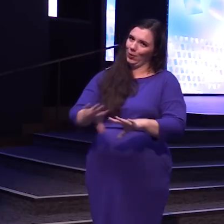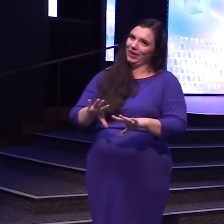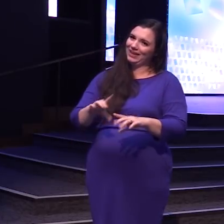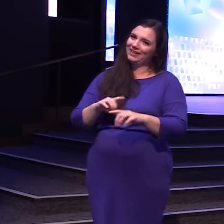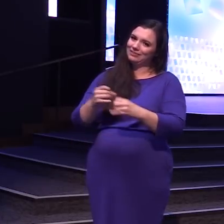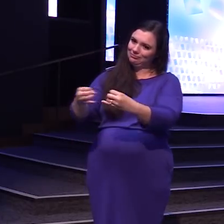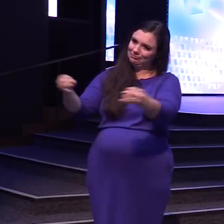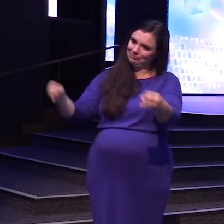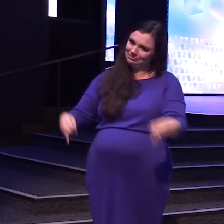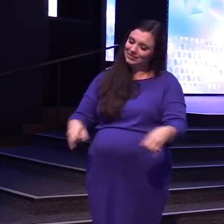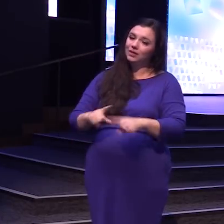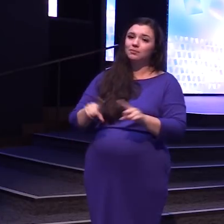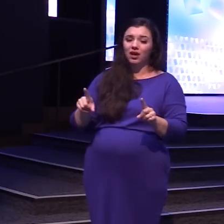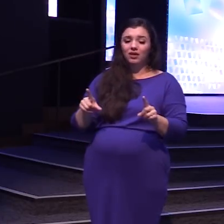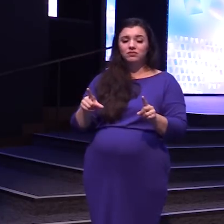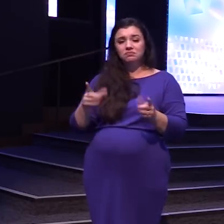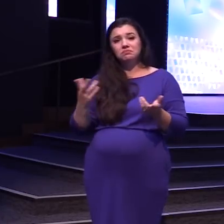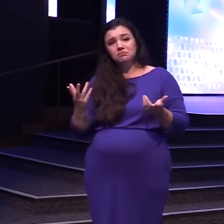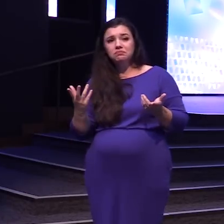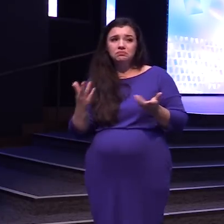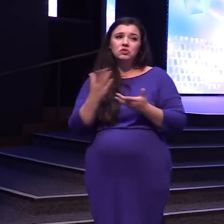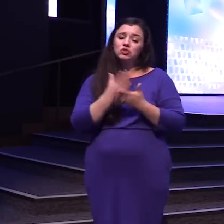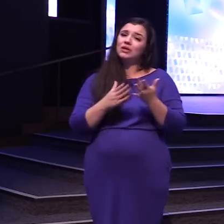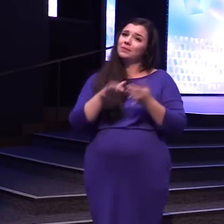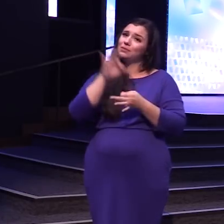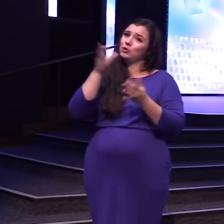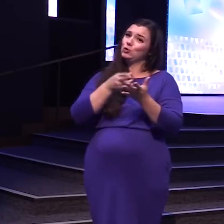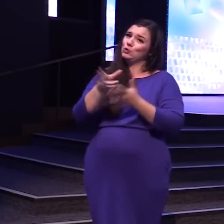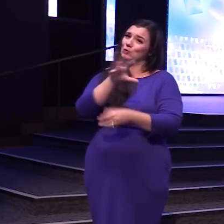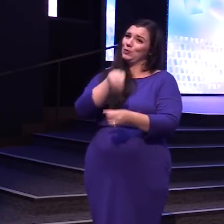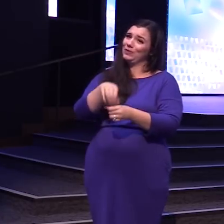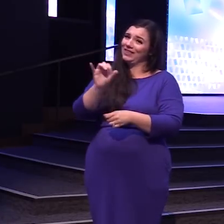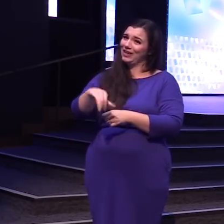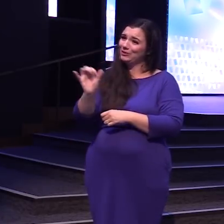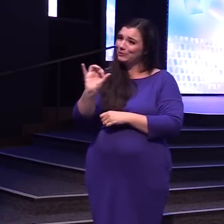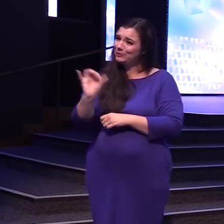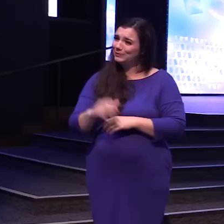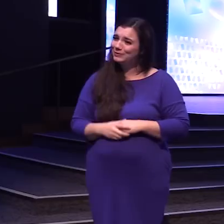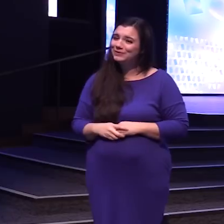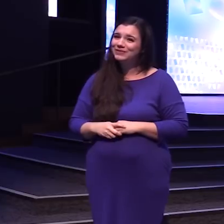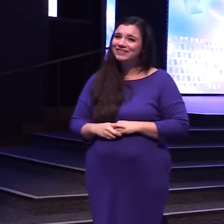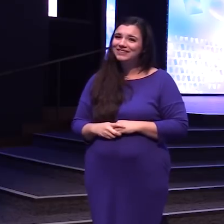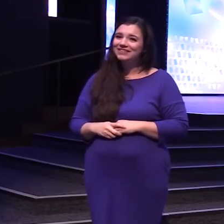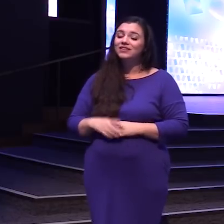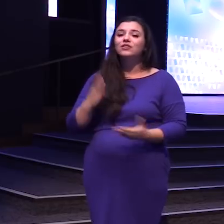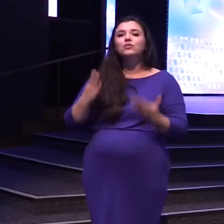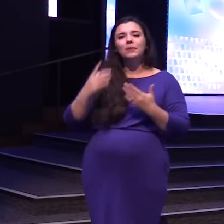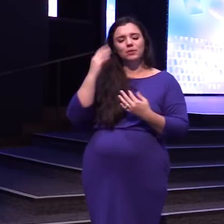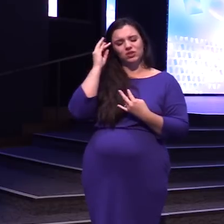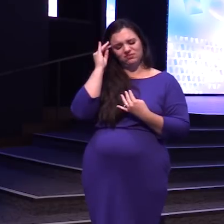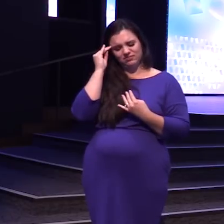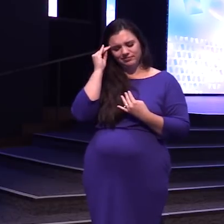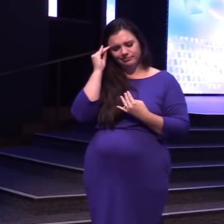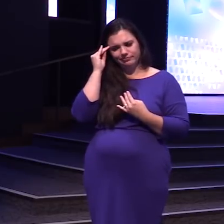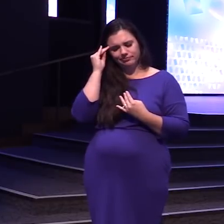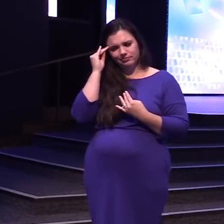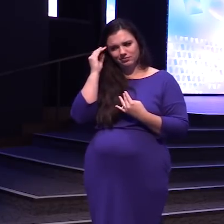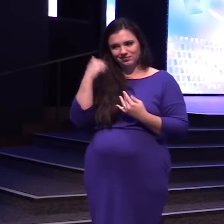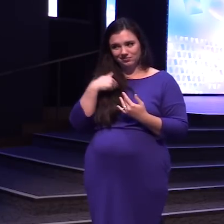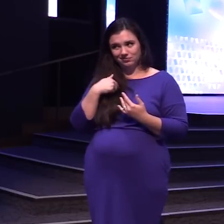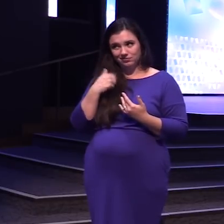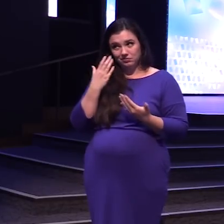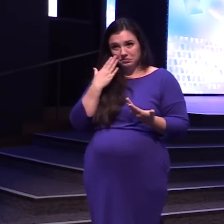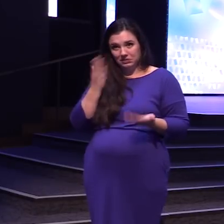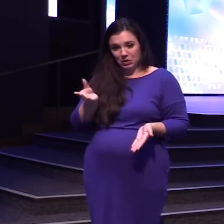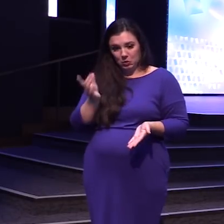But There's actually some Spiritual truth to that Now maybe you're saying to yourself I don't